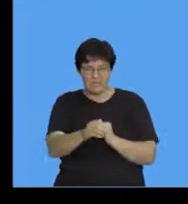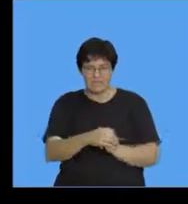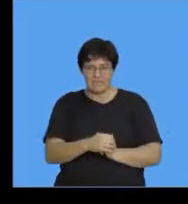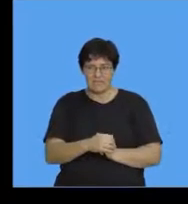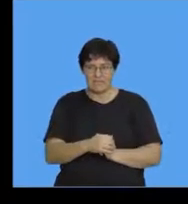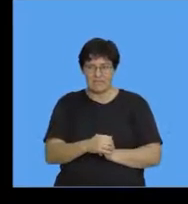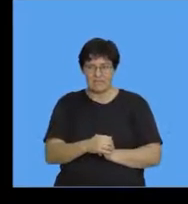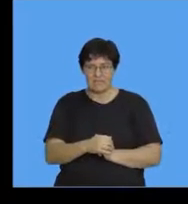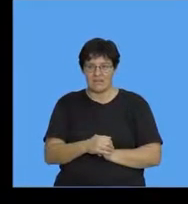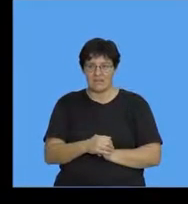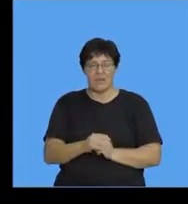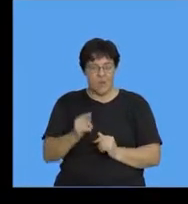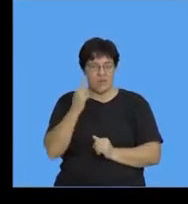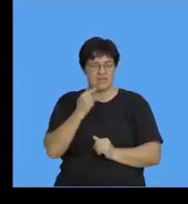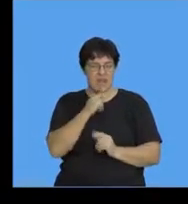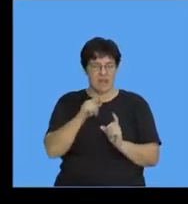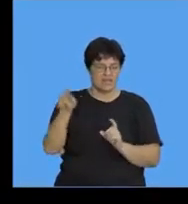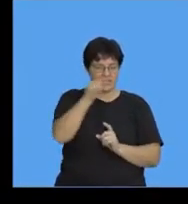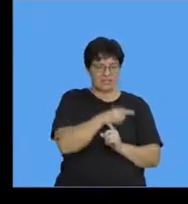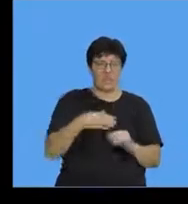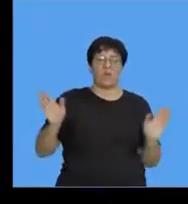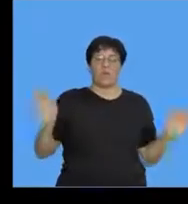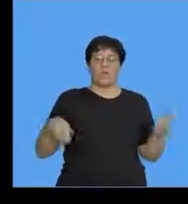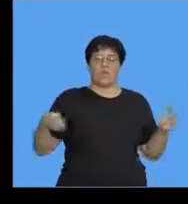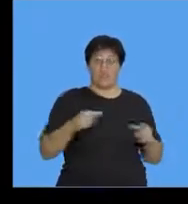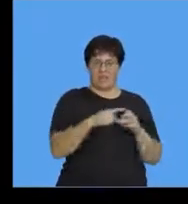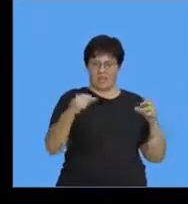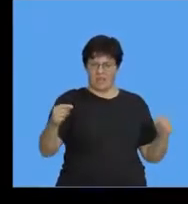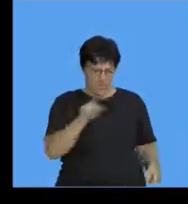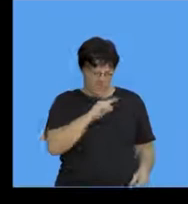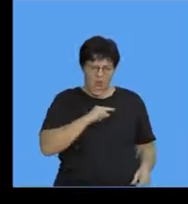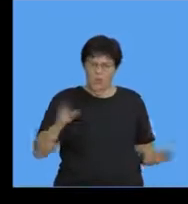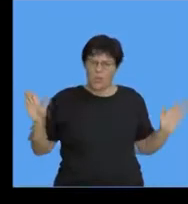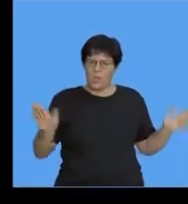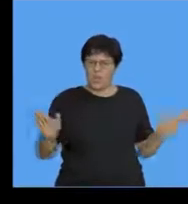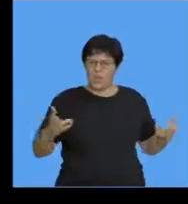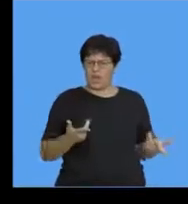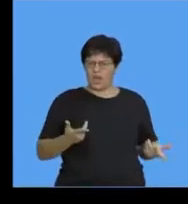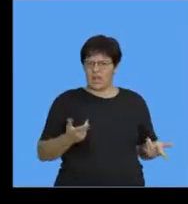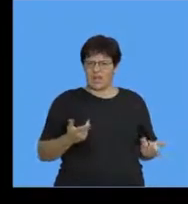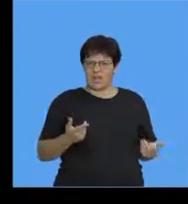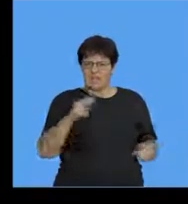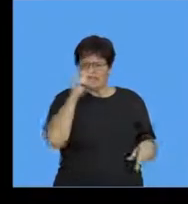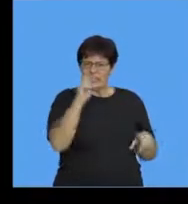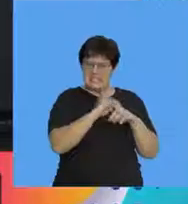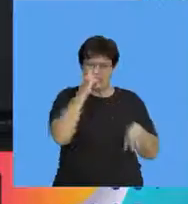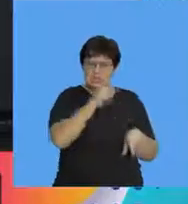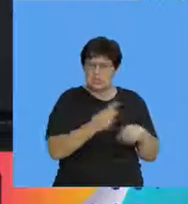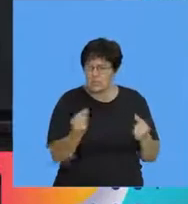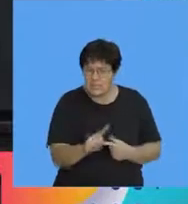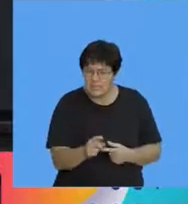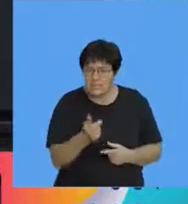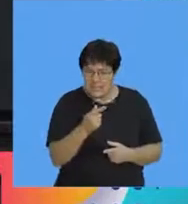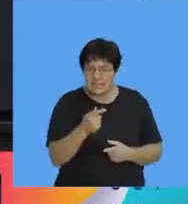nice coat this is a wing why is it a wing what does the seed need to do